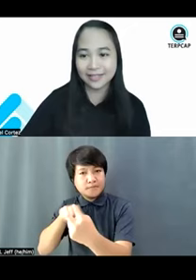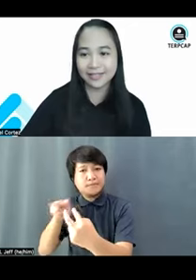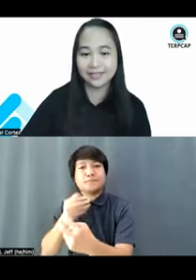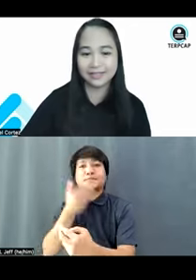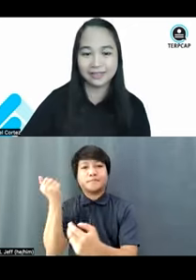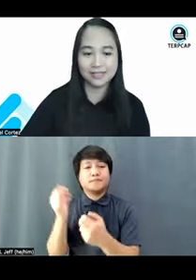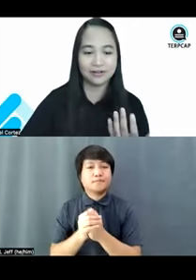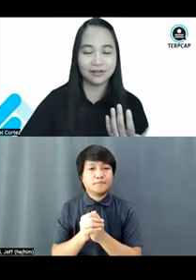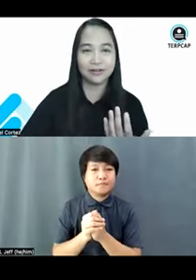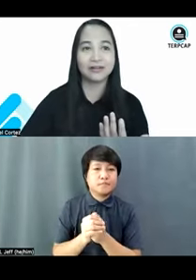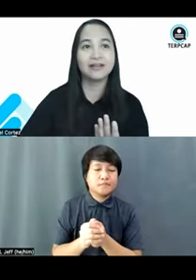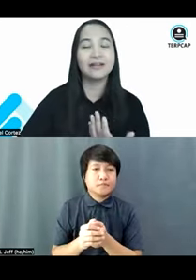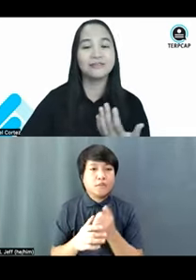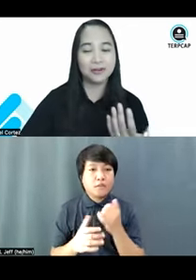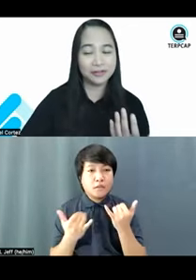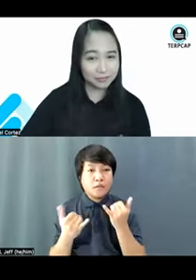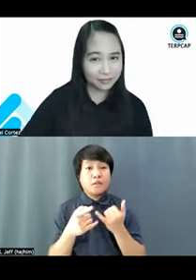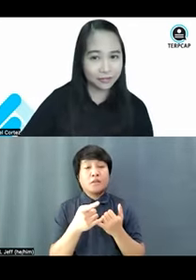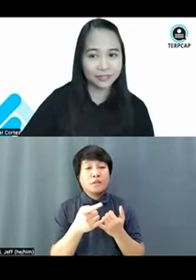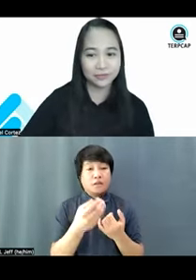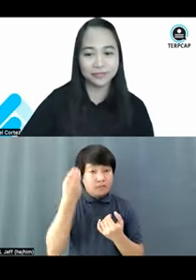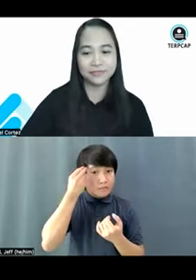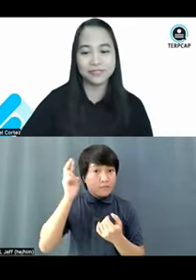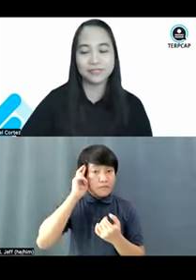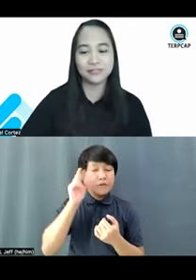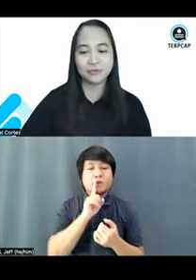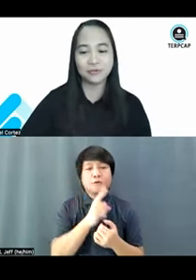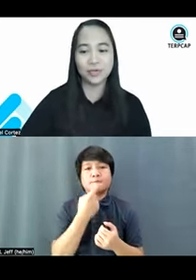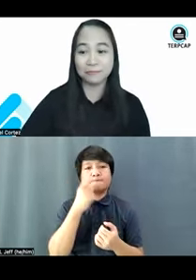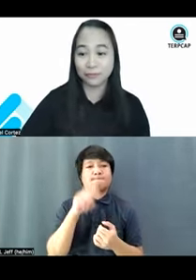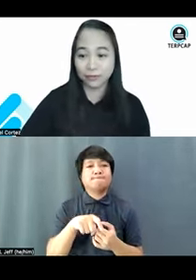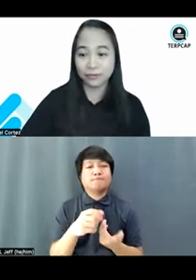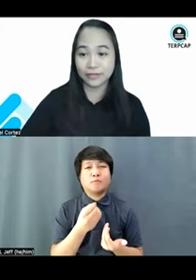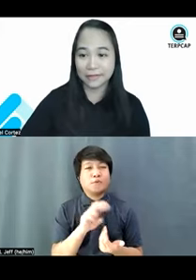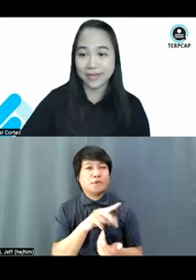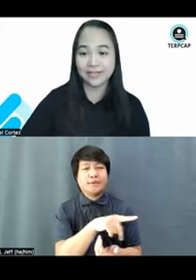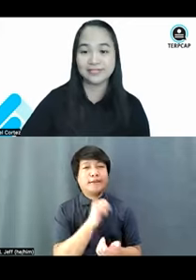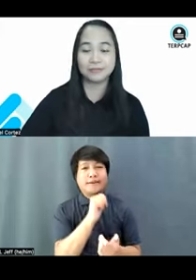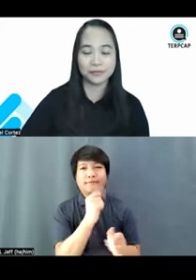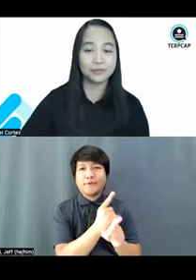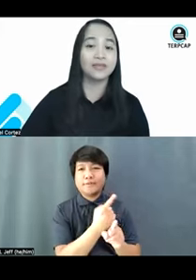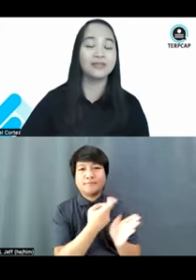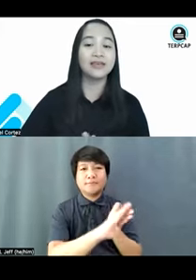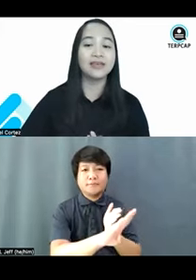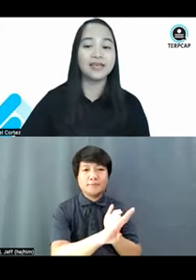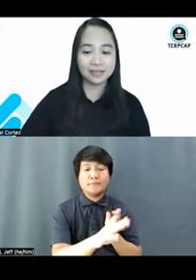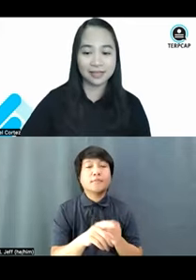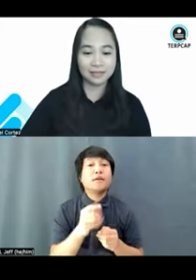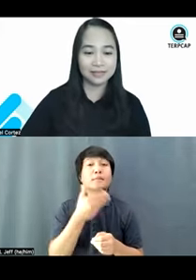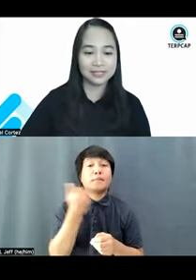retarded, these are very derogatory terms. So, we can refer to them as a person with